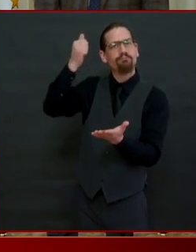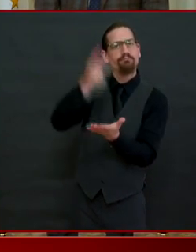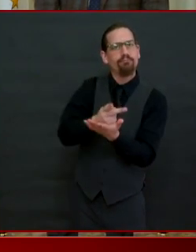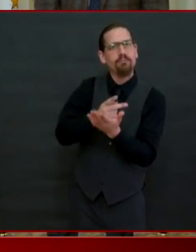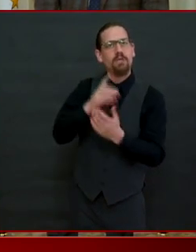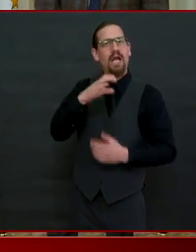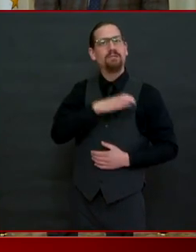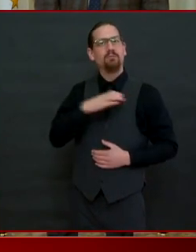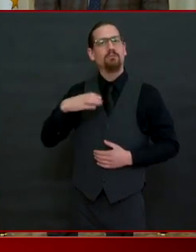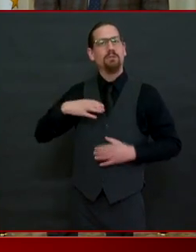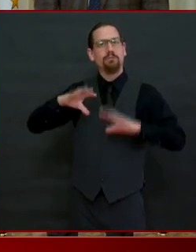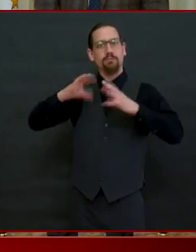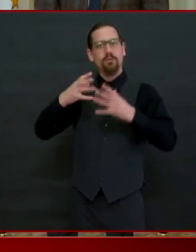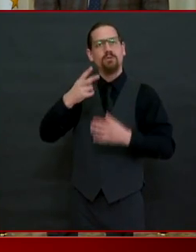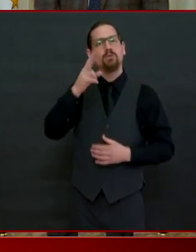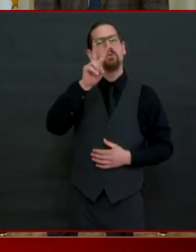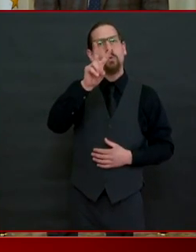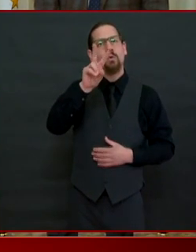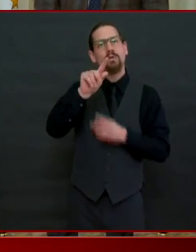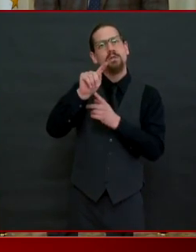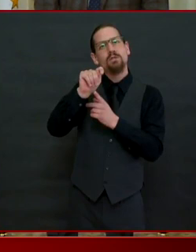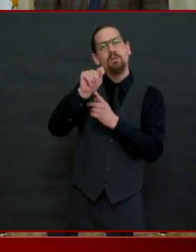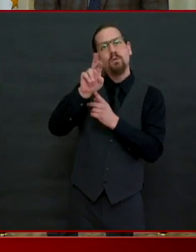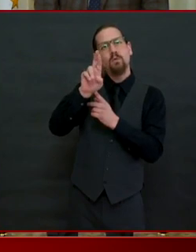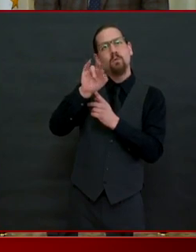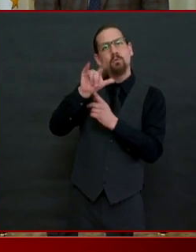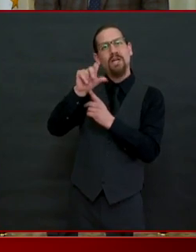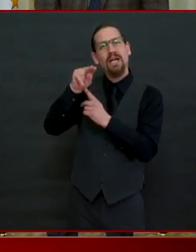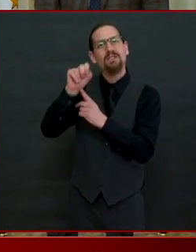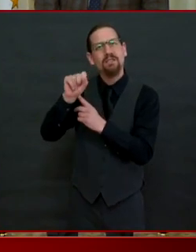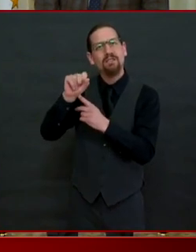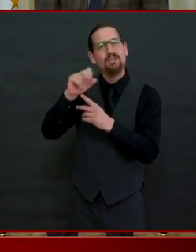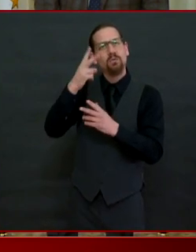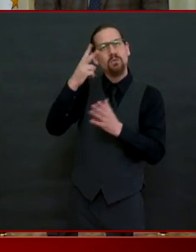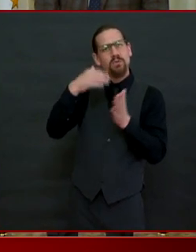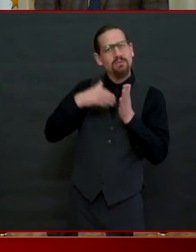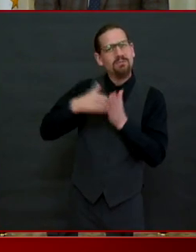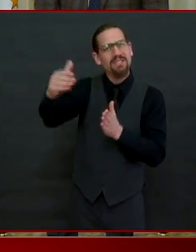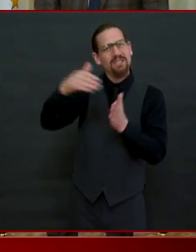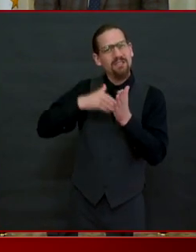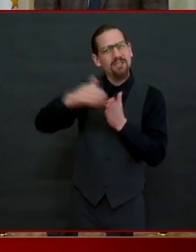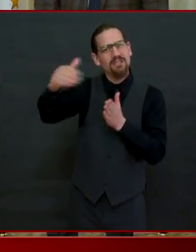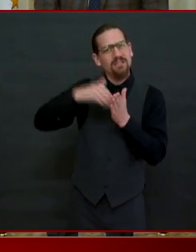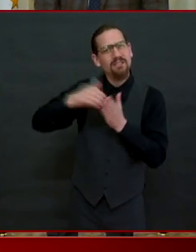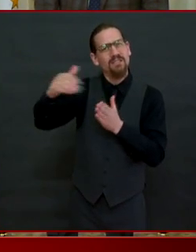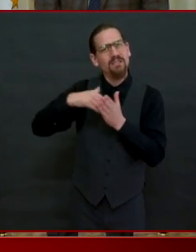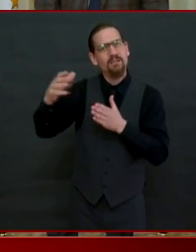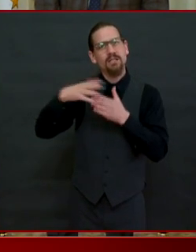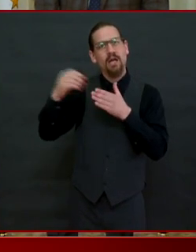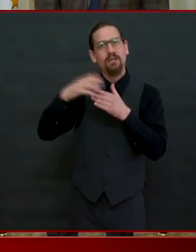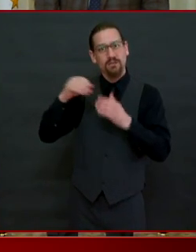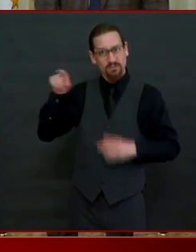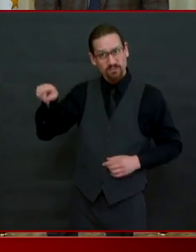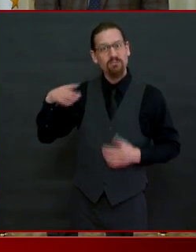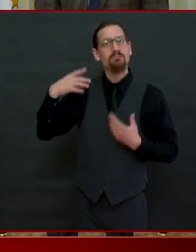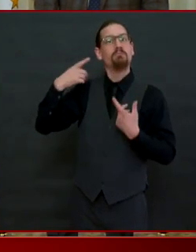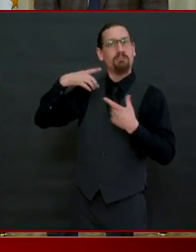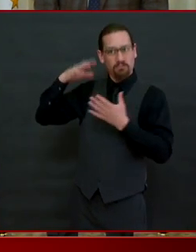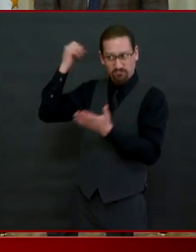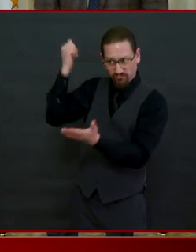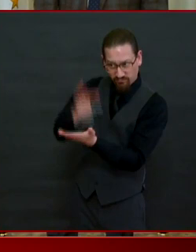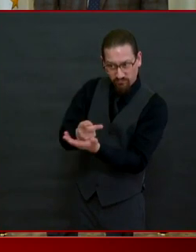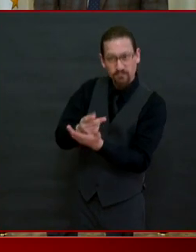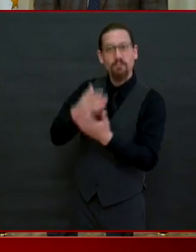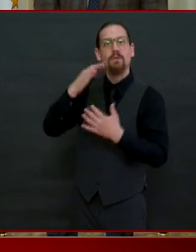package 1.25 billion of that is coming to the state of rhode island to